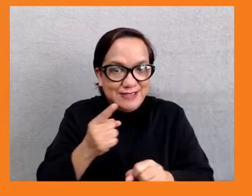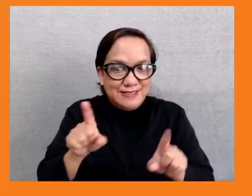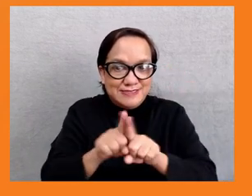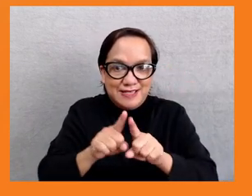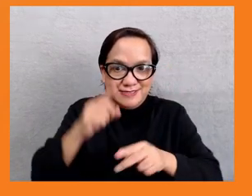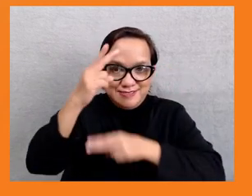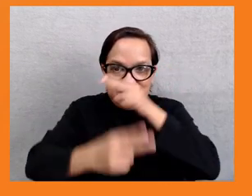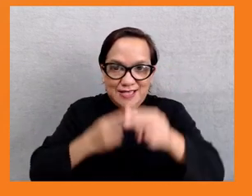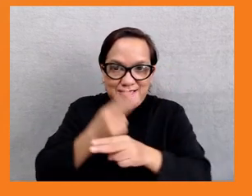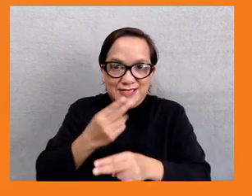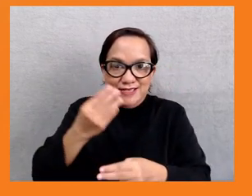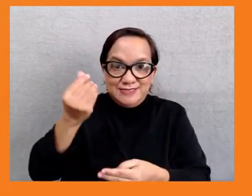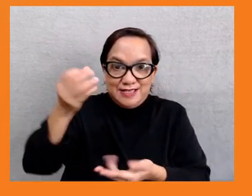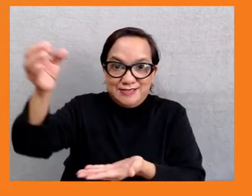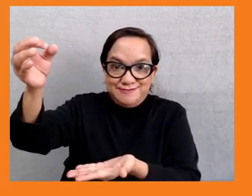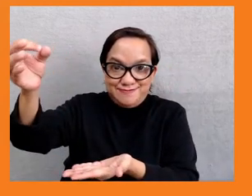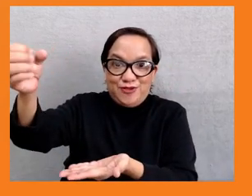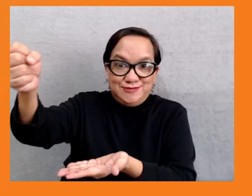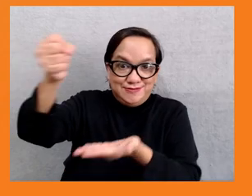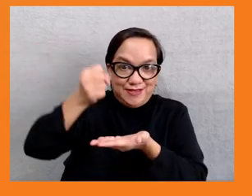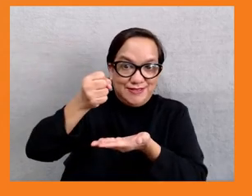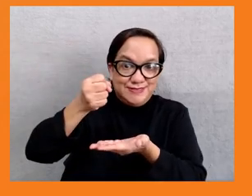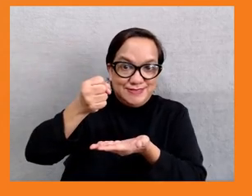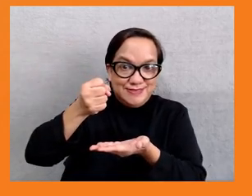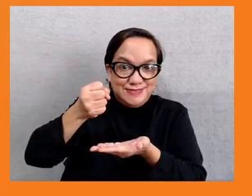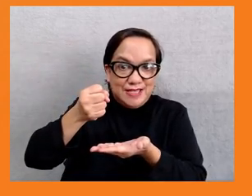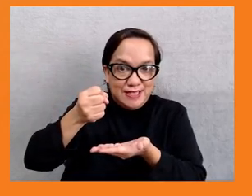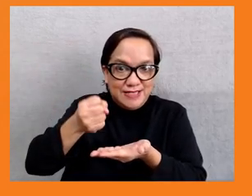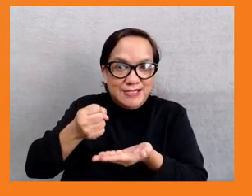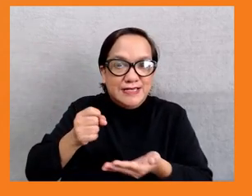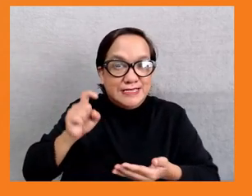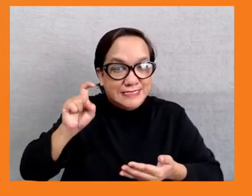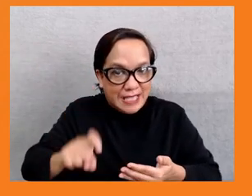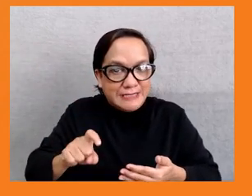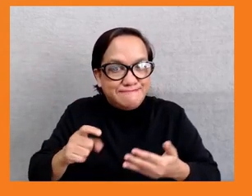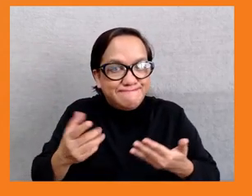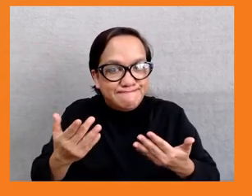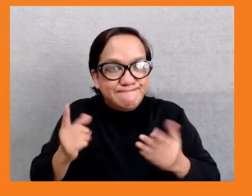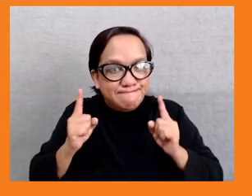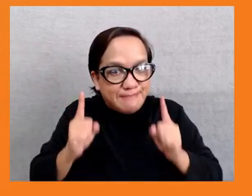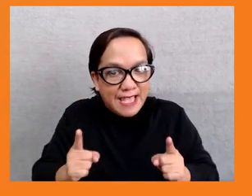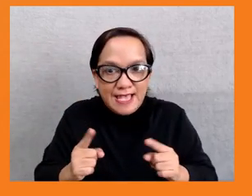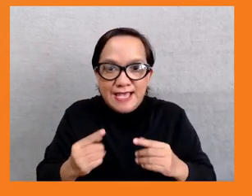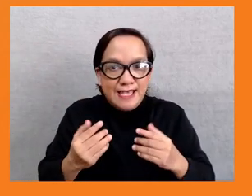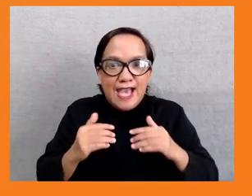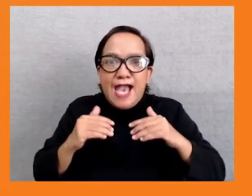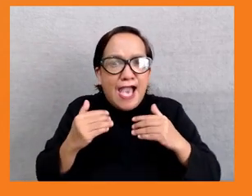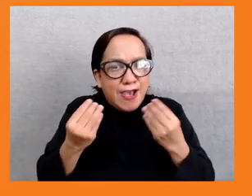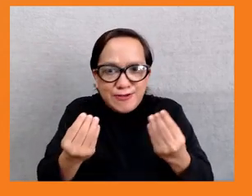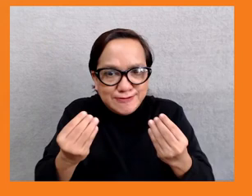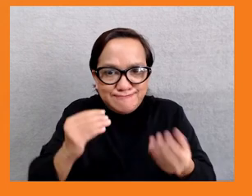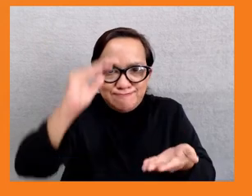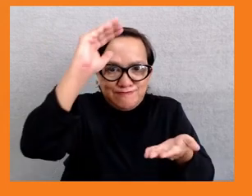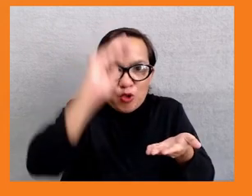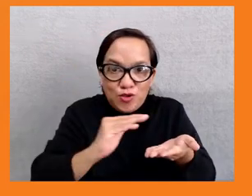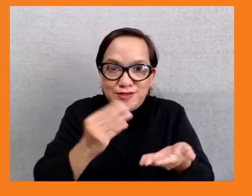is that they should provide comprehensive debt reduction to countries which need it in order to reduce their debt service and ensure that they have enough funding